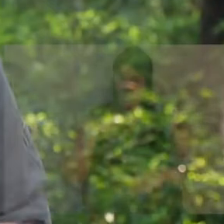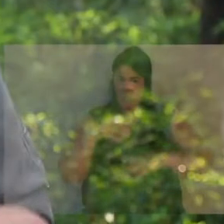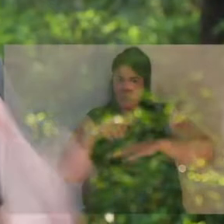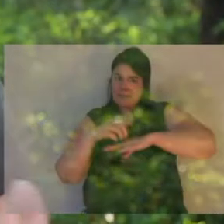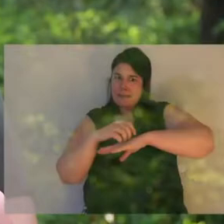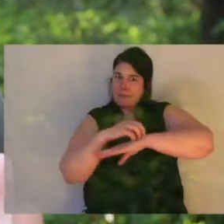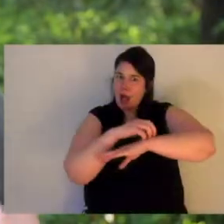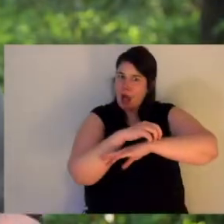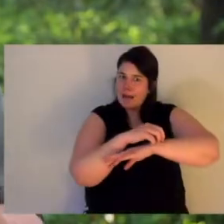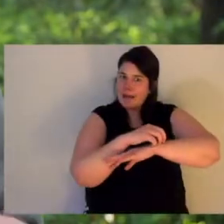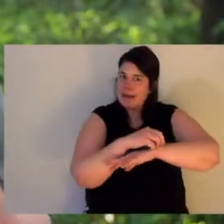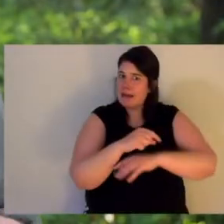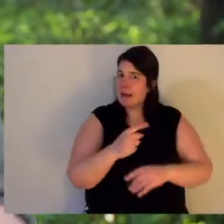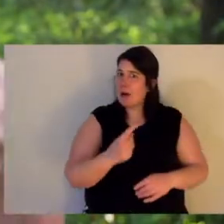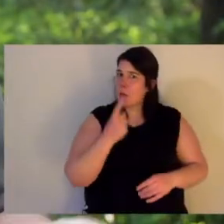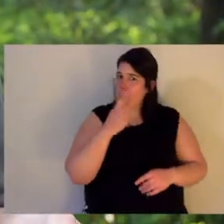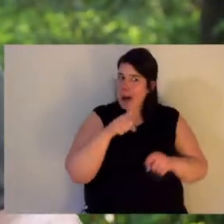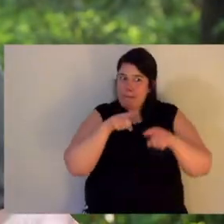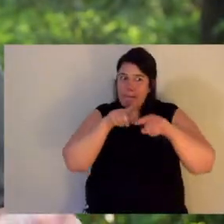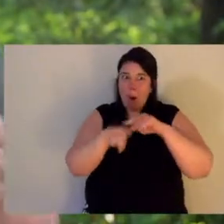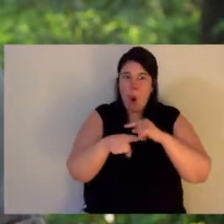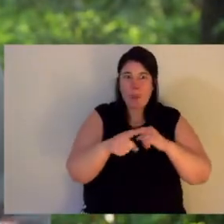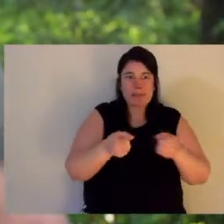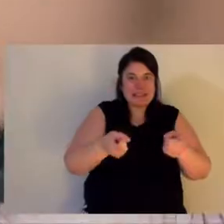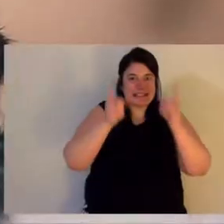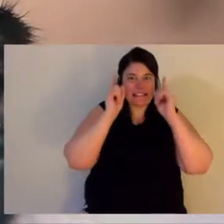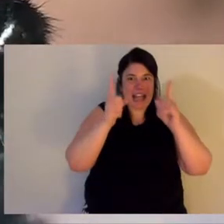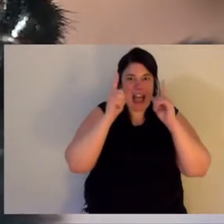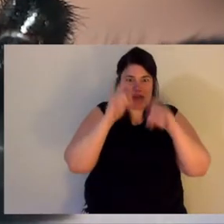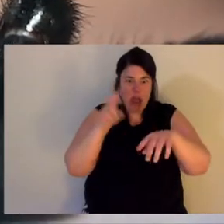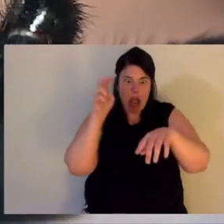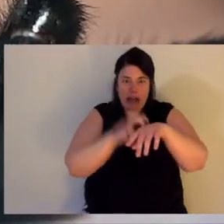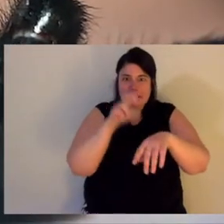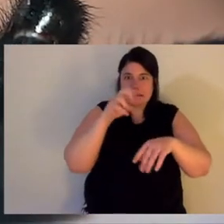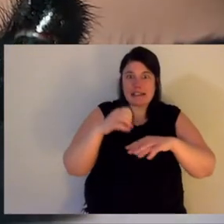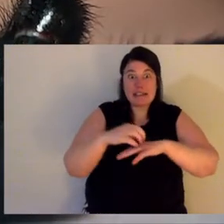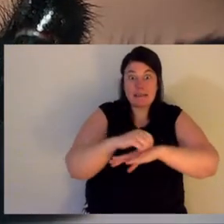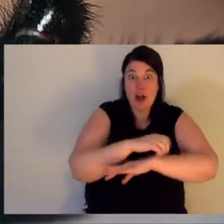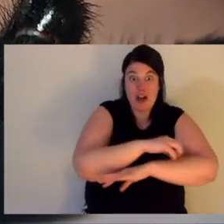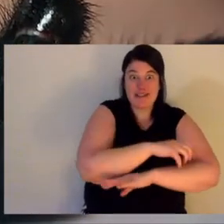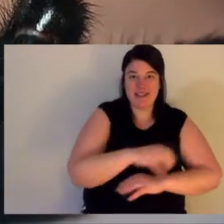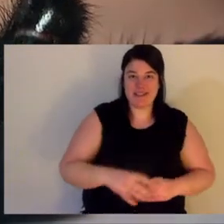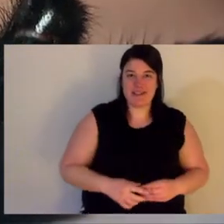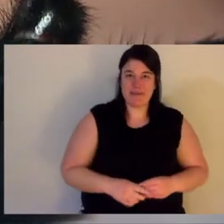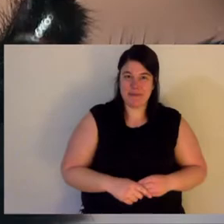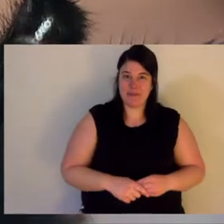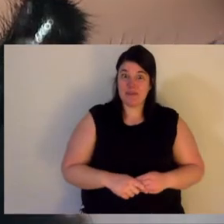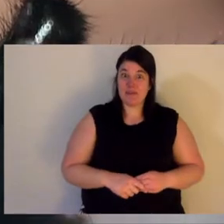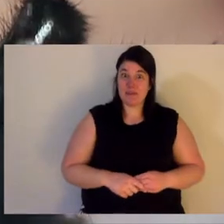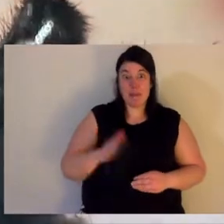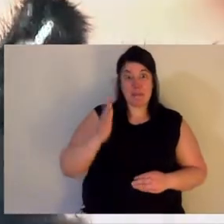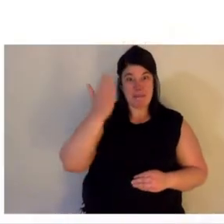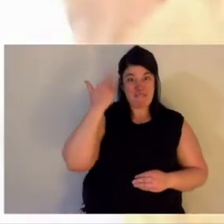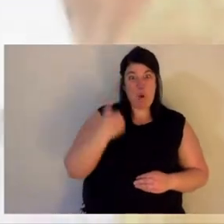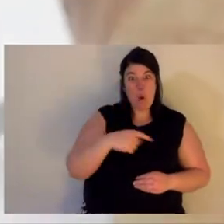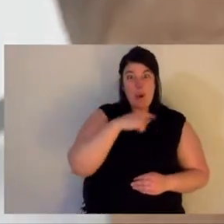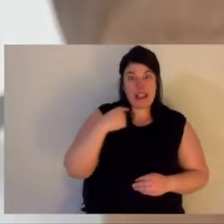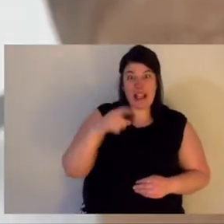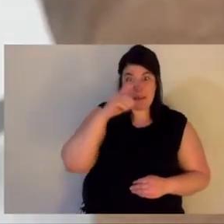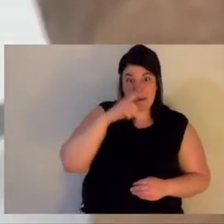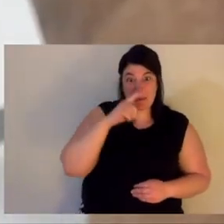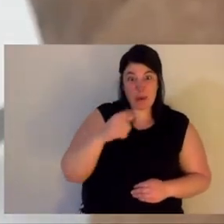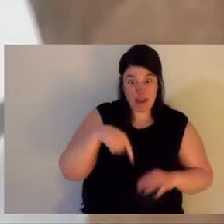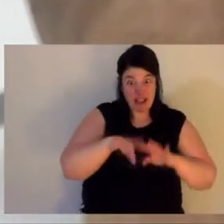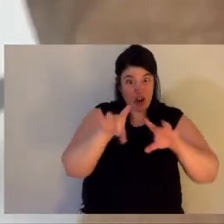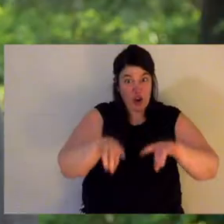The funnel web spiders are one of, if not, the world's deadliest spiders. They have been responsible for taking lives in